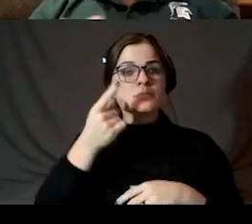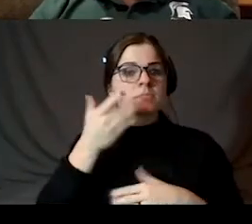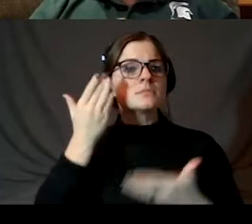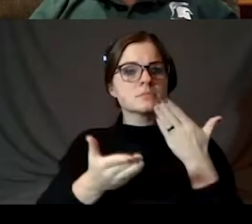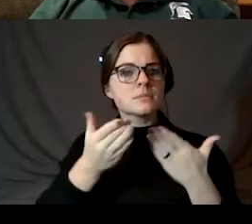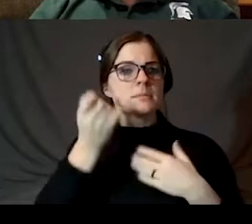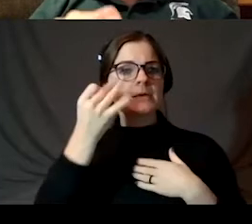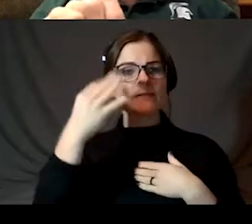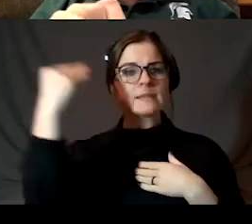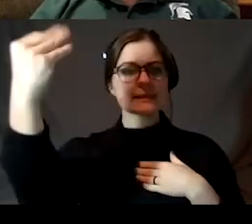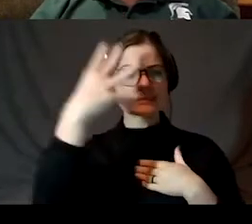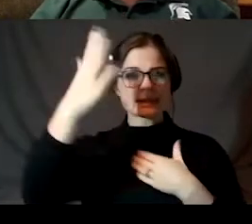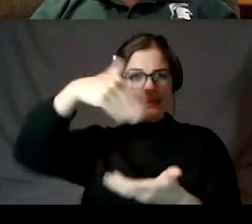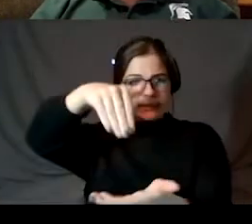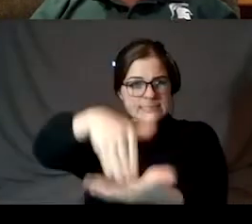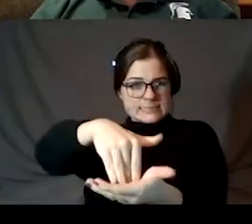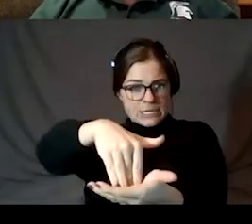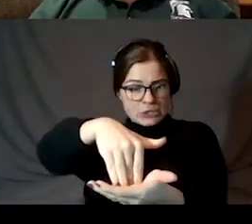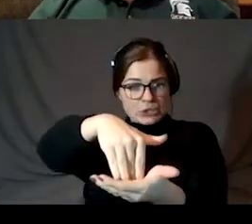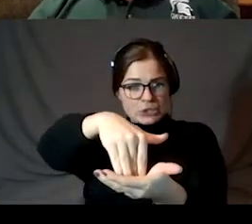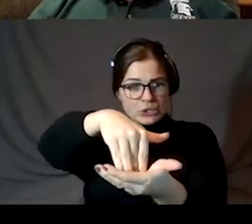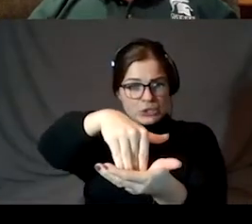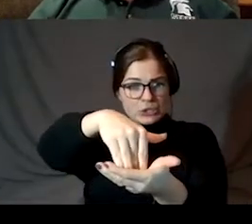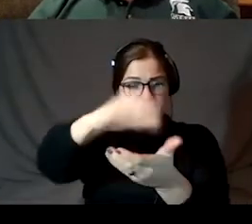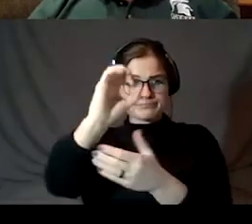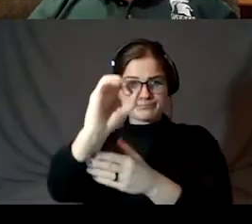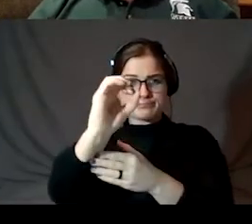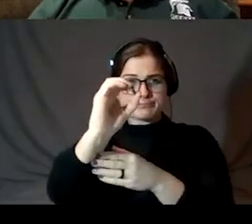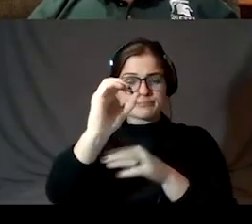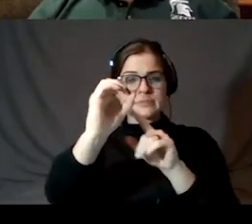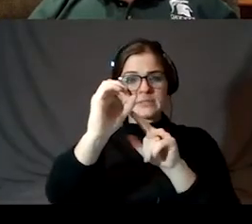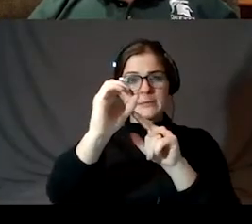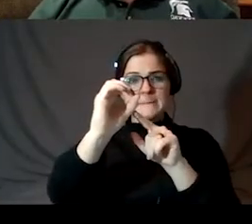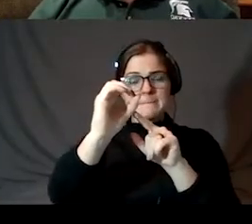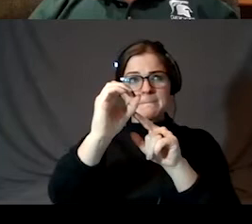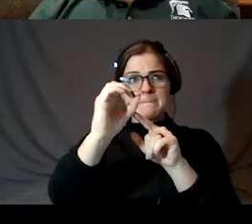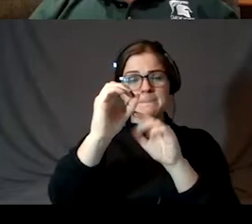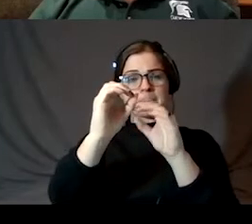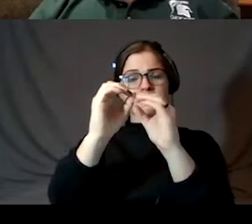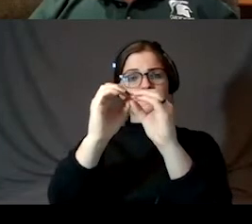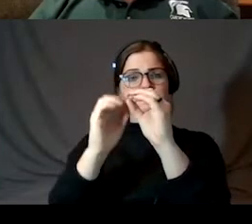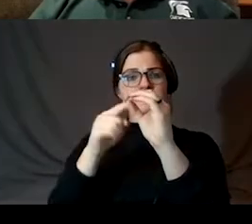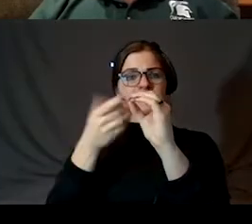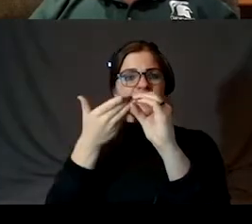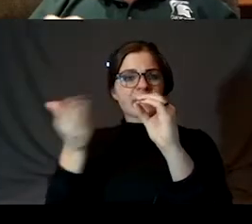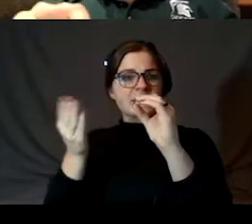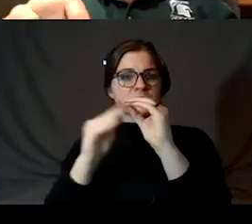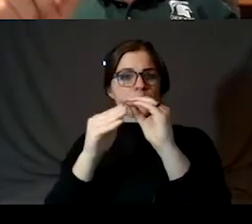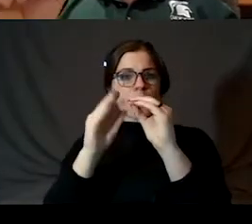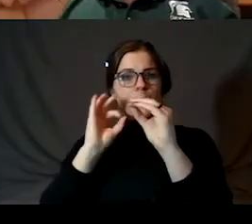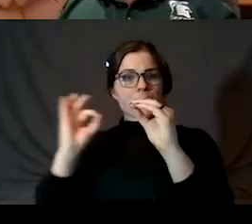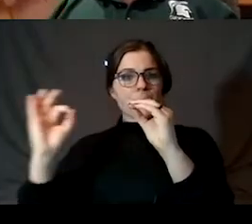sun in the middle of, if you had the sun's position, is that as things become more and more like an ellipse,